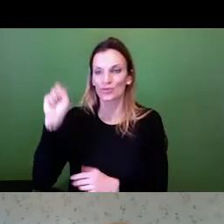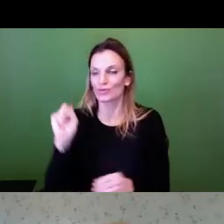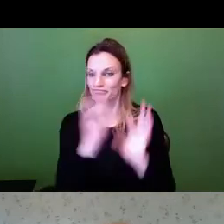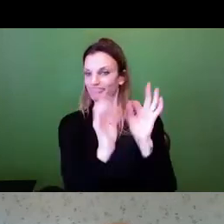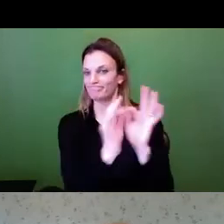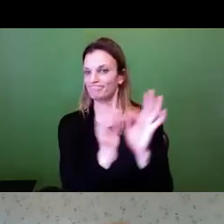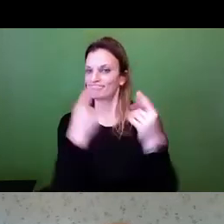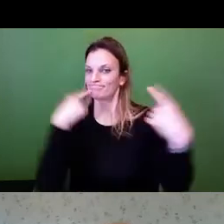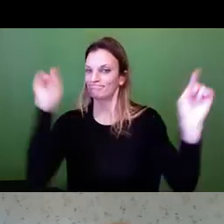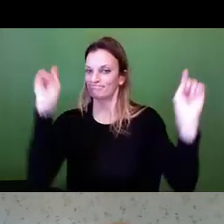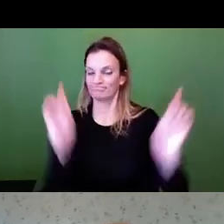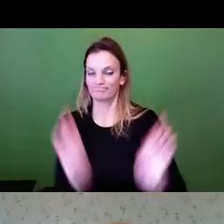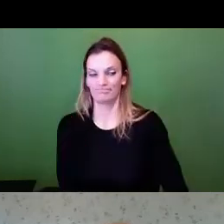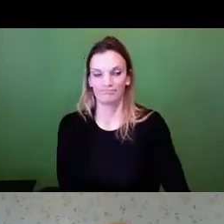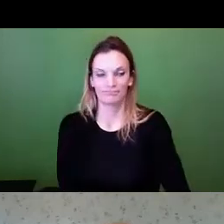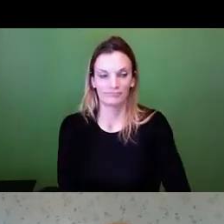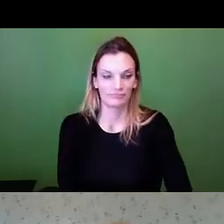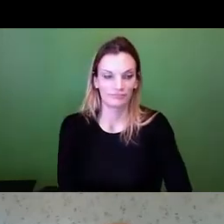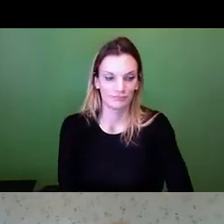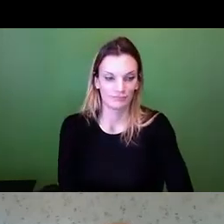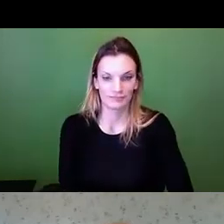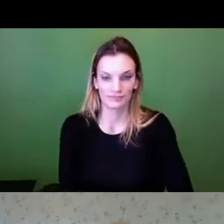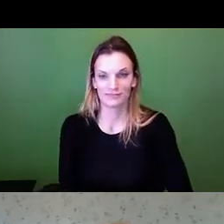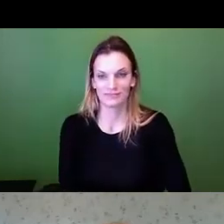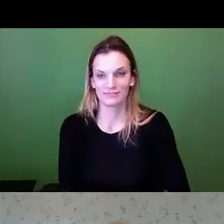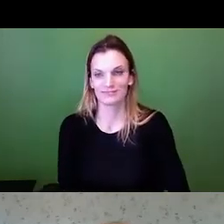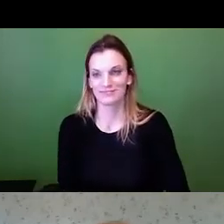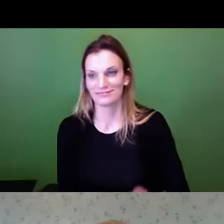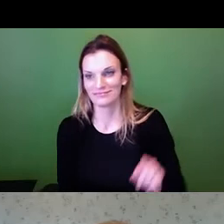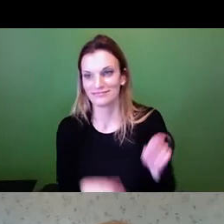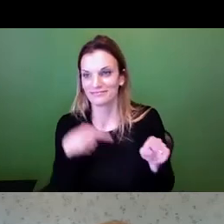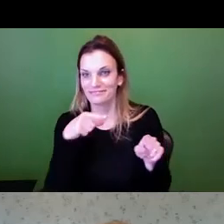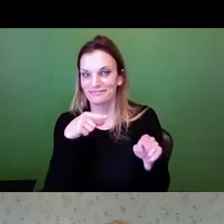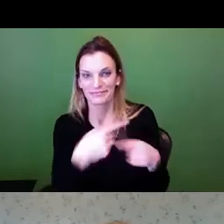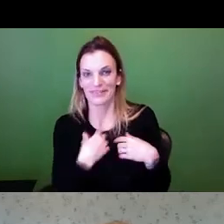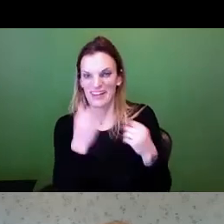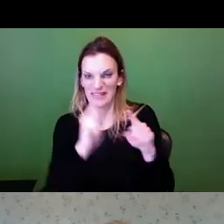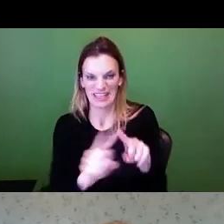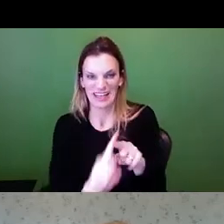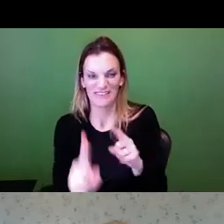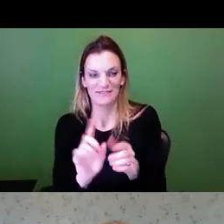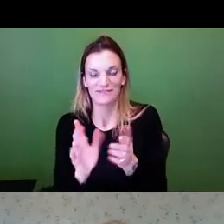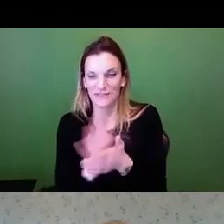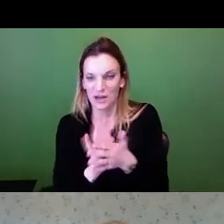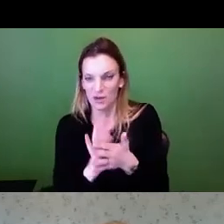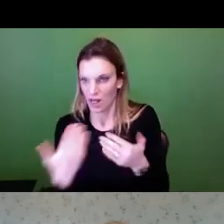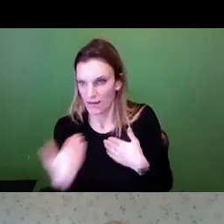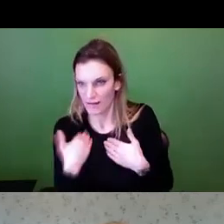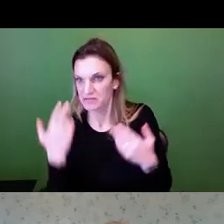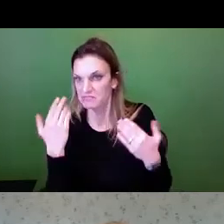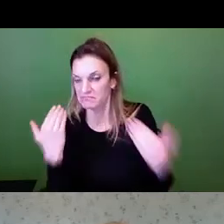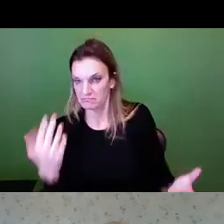Oh, and by the way, the SET Division also has videos, a lot of videos online and